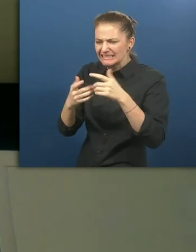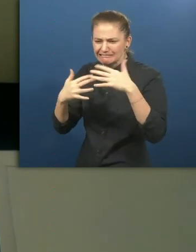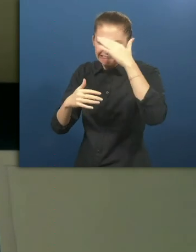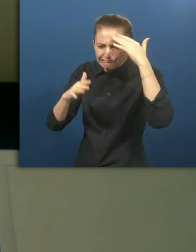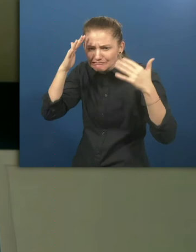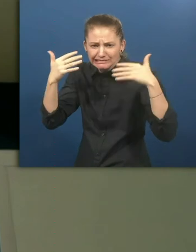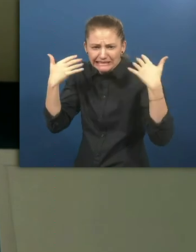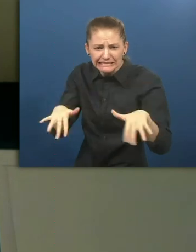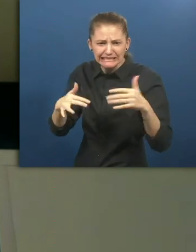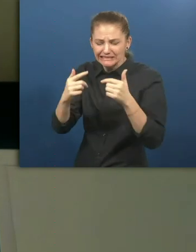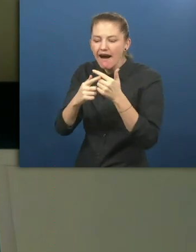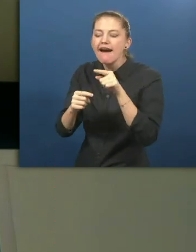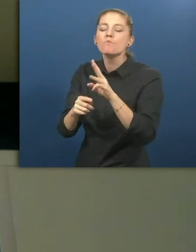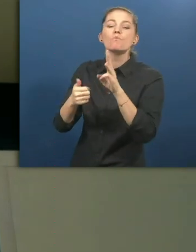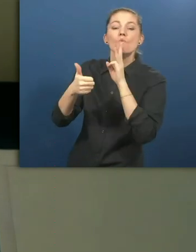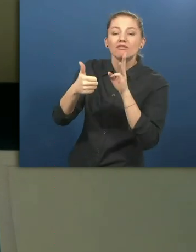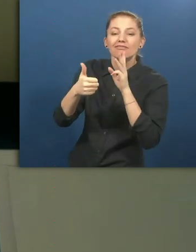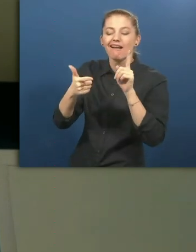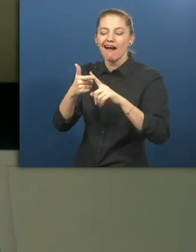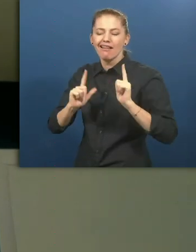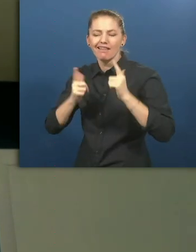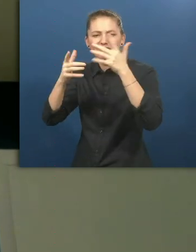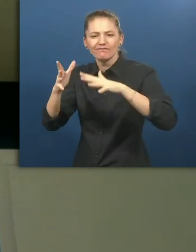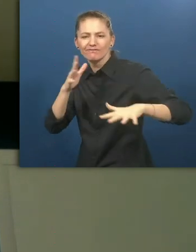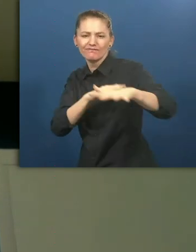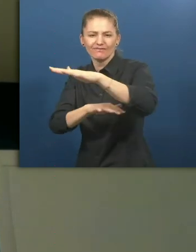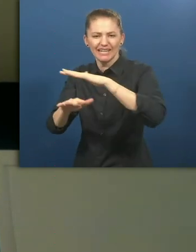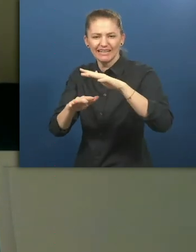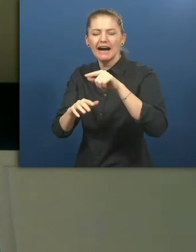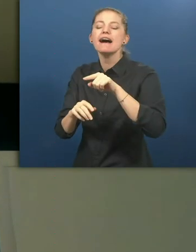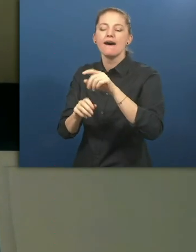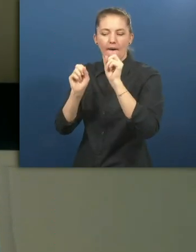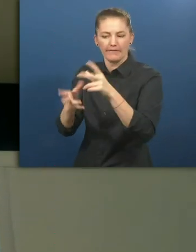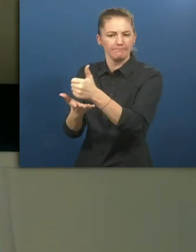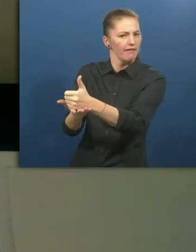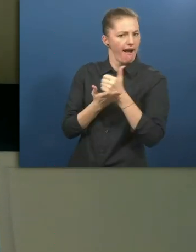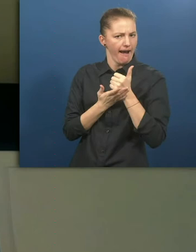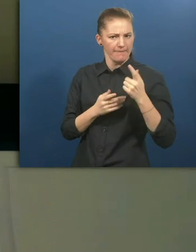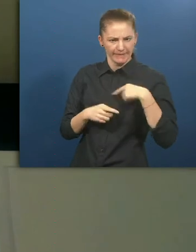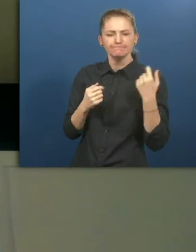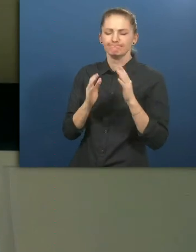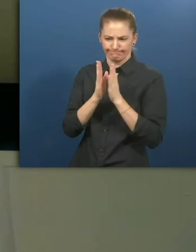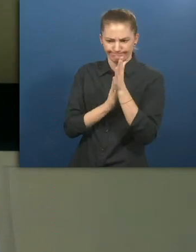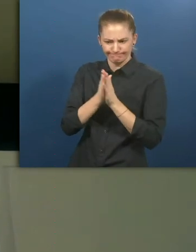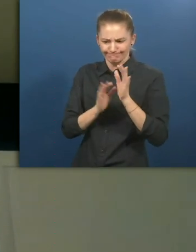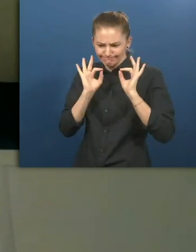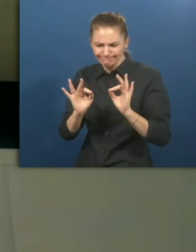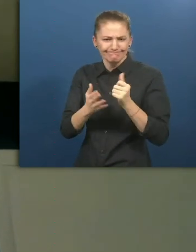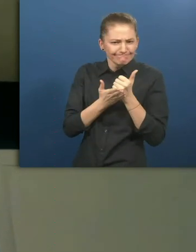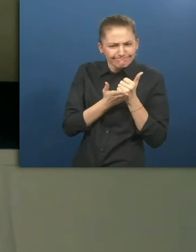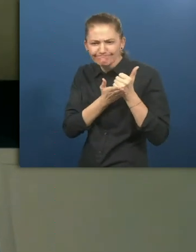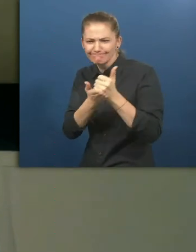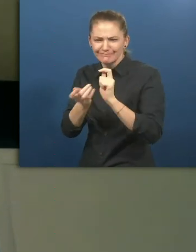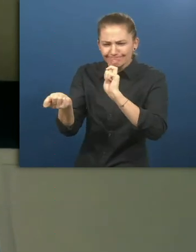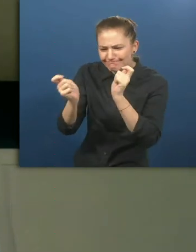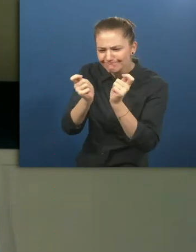some of the challenges around water and livelihoods and really helping us to bring together those two elements and